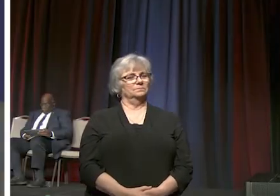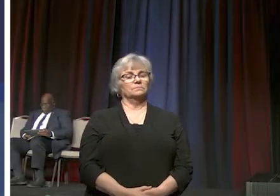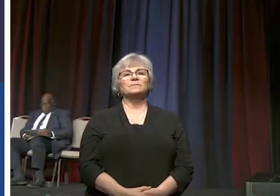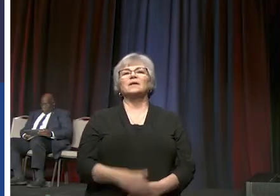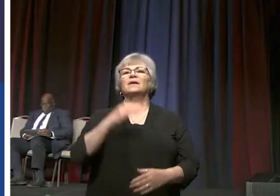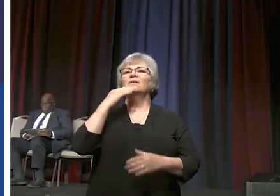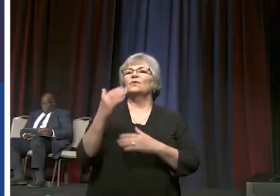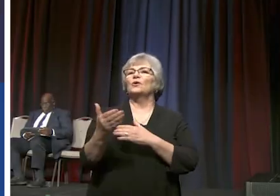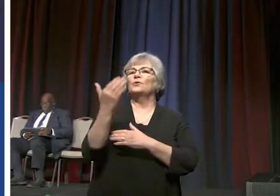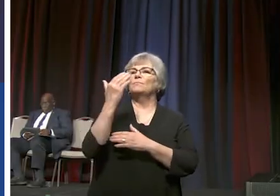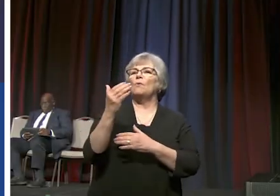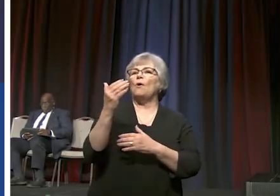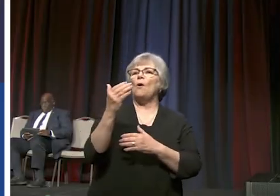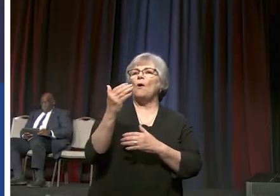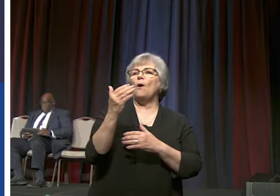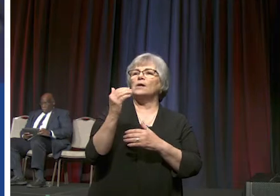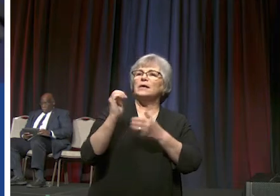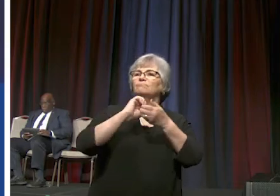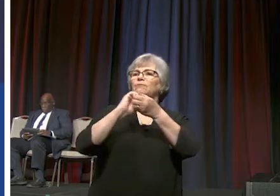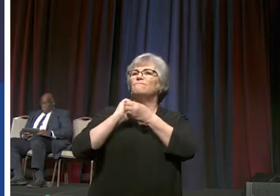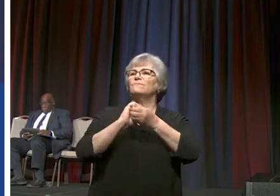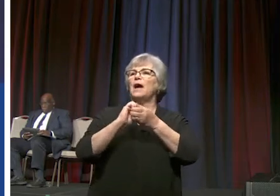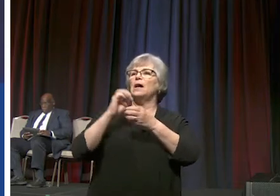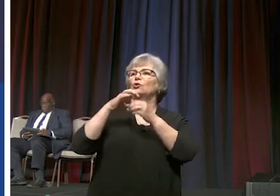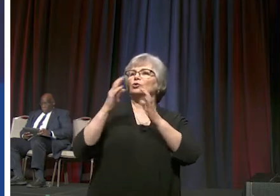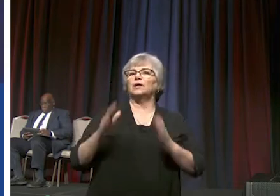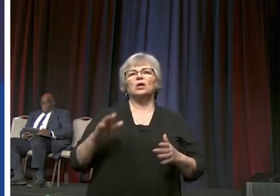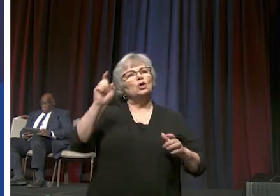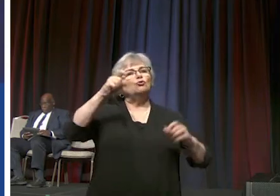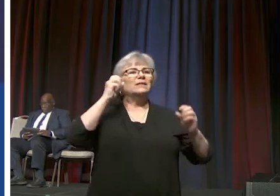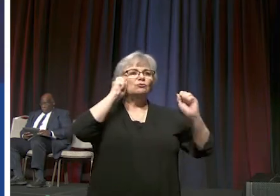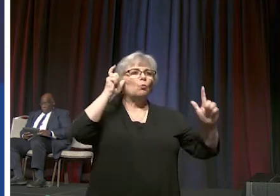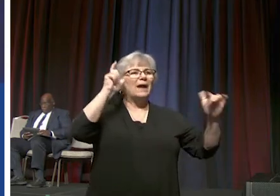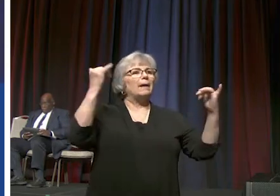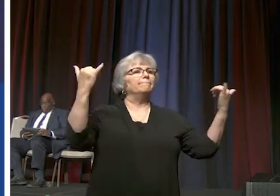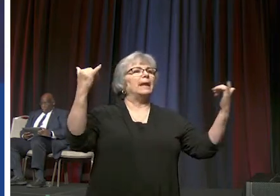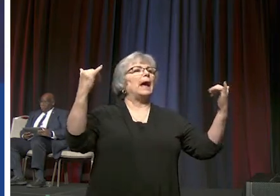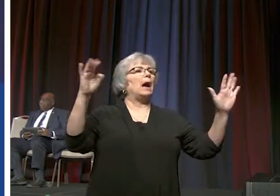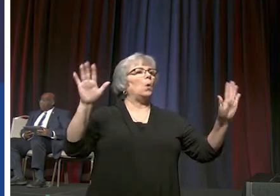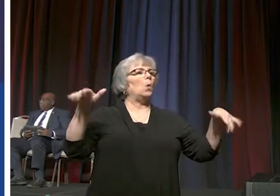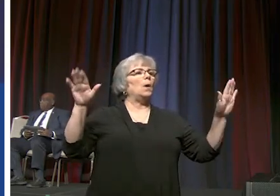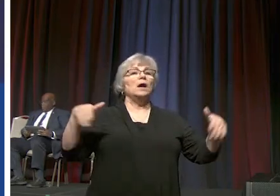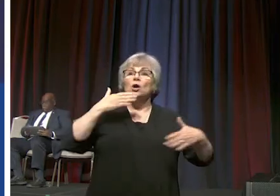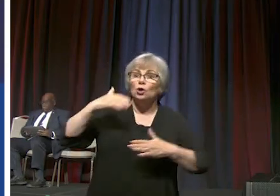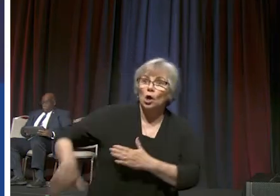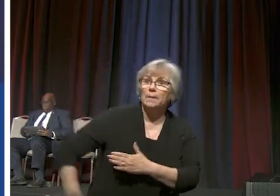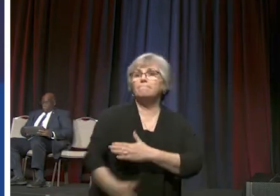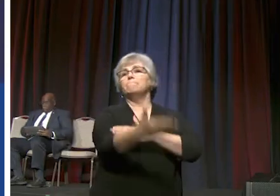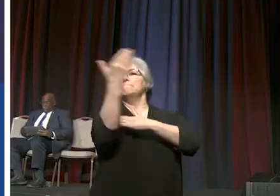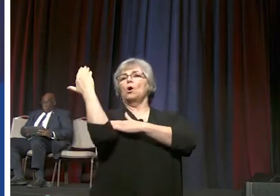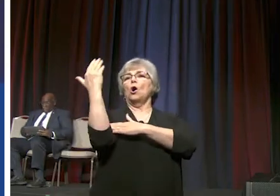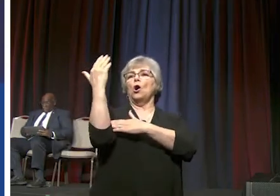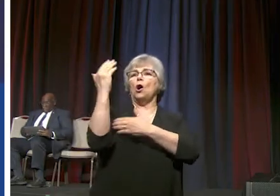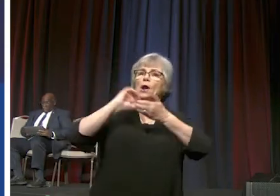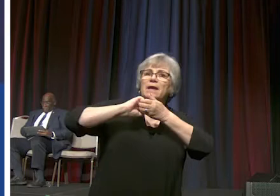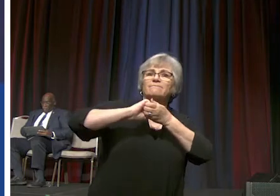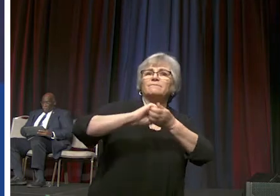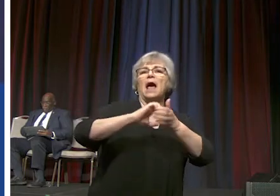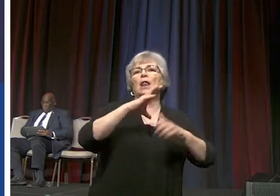good morning fellow delegates okay y'all need to wake up now good morning fellow delegates